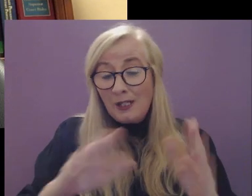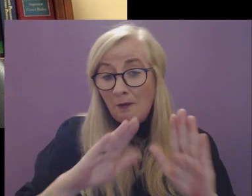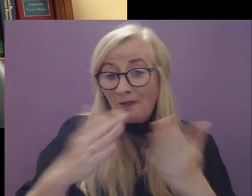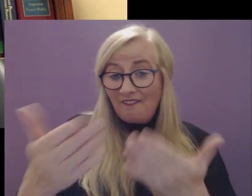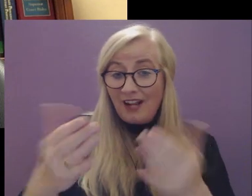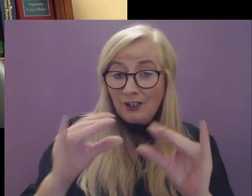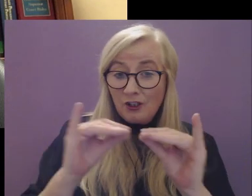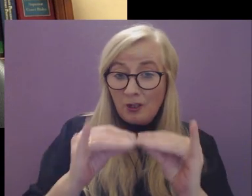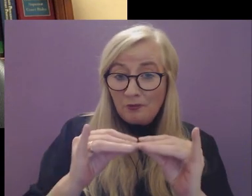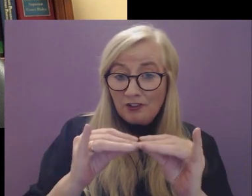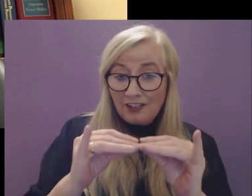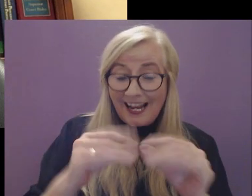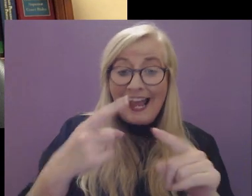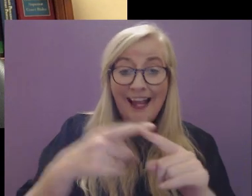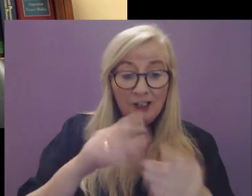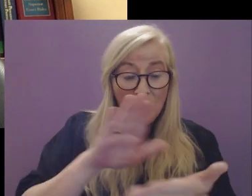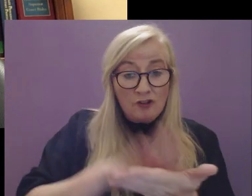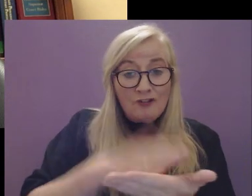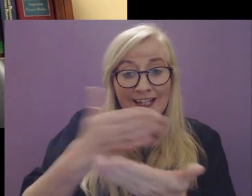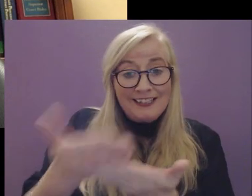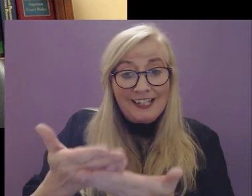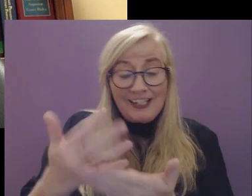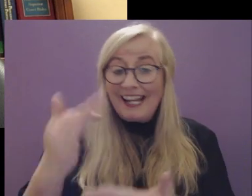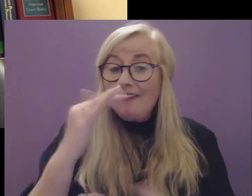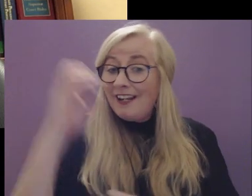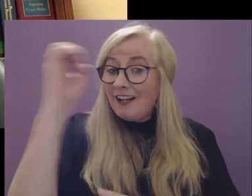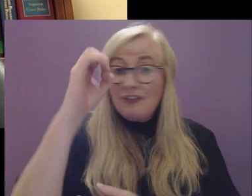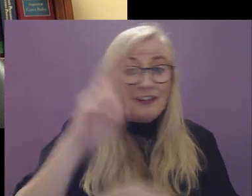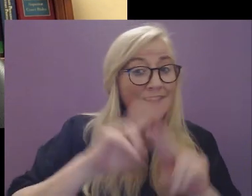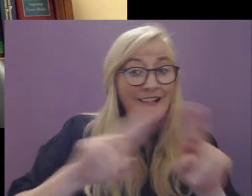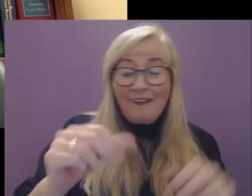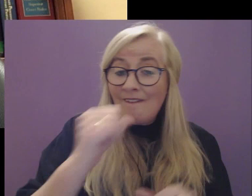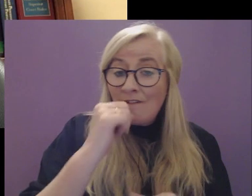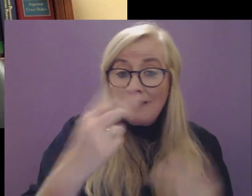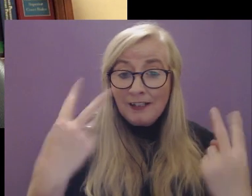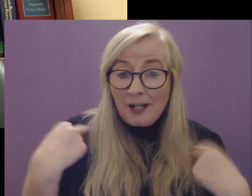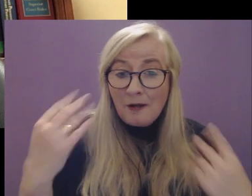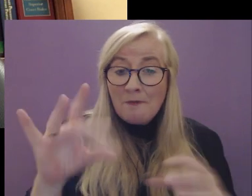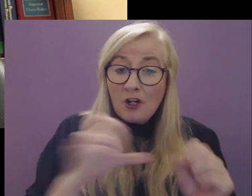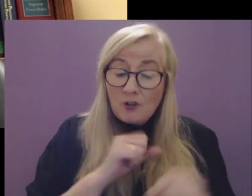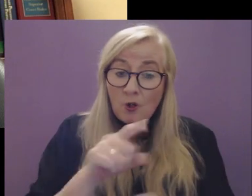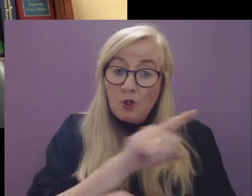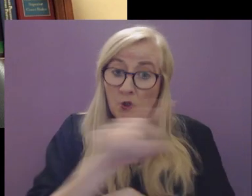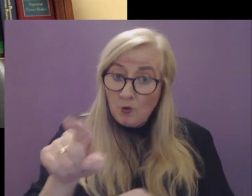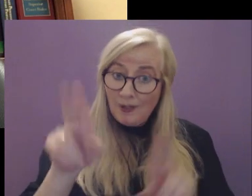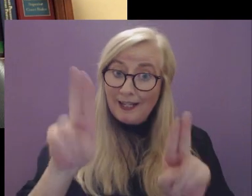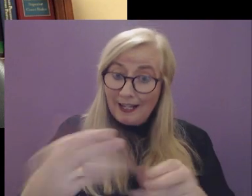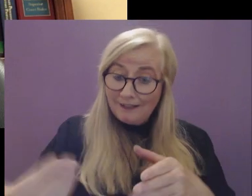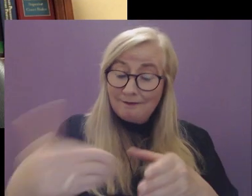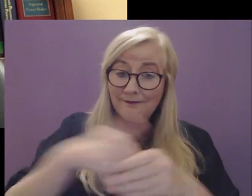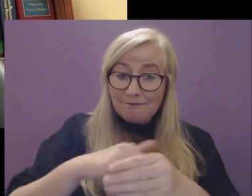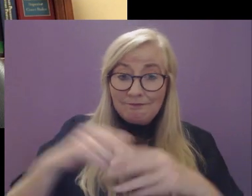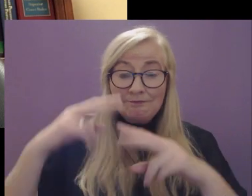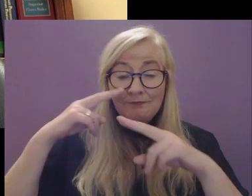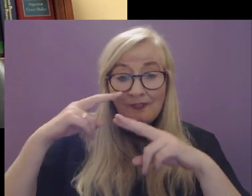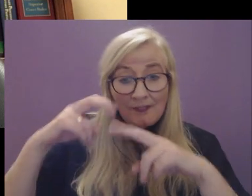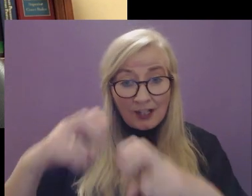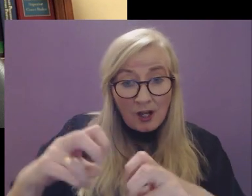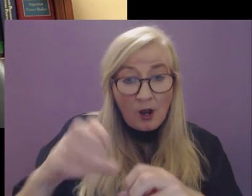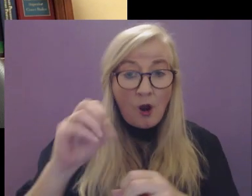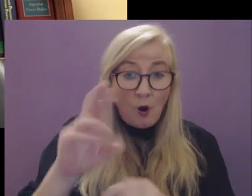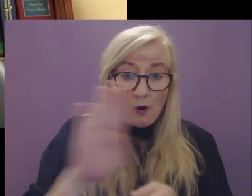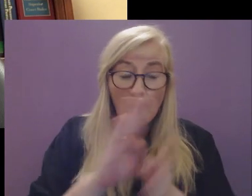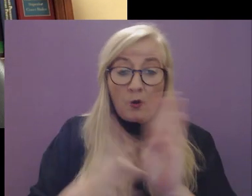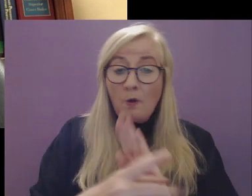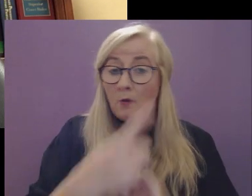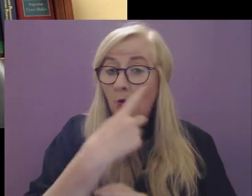an interpreter and translation if English is not your first language so that you can take part in the investigation or